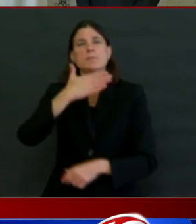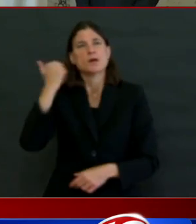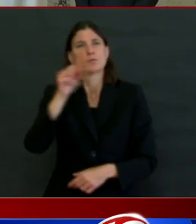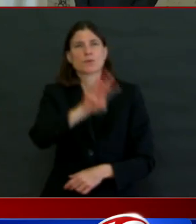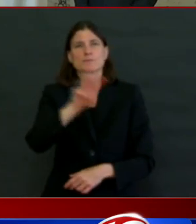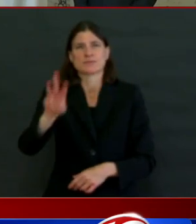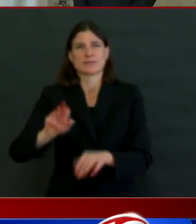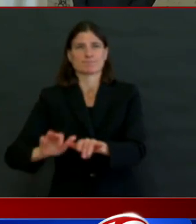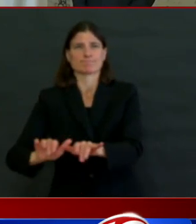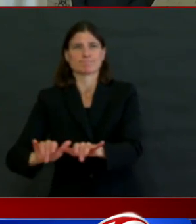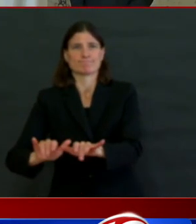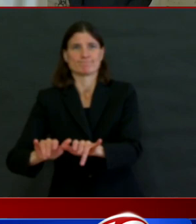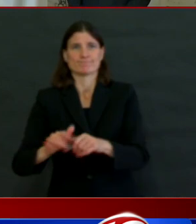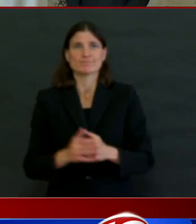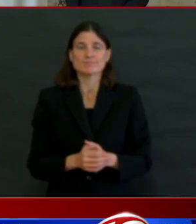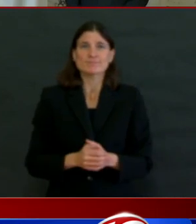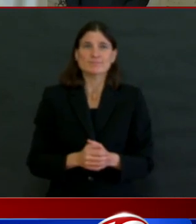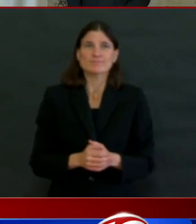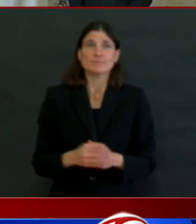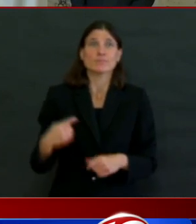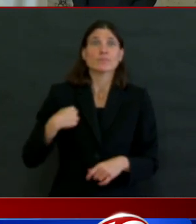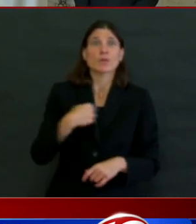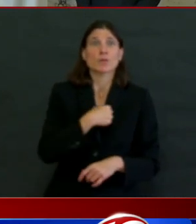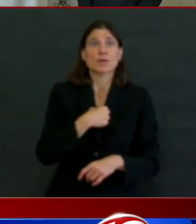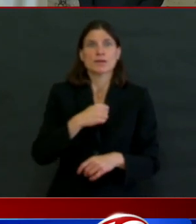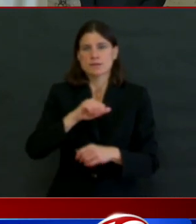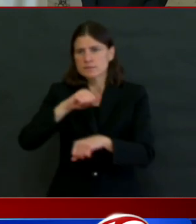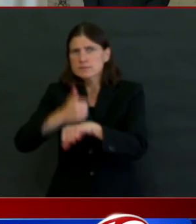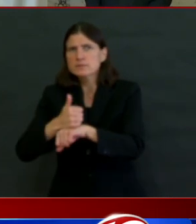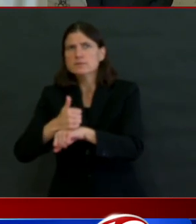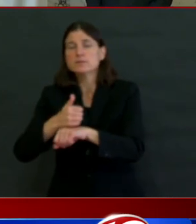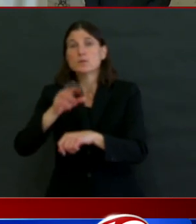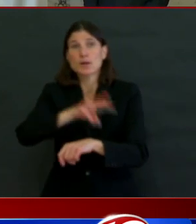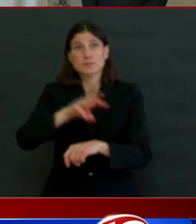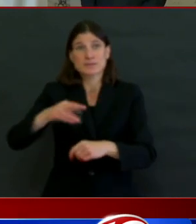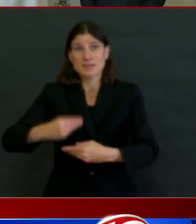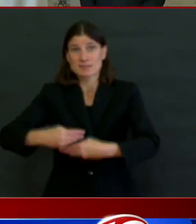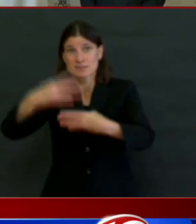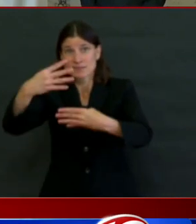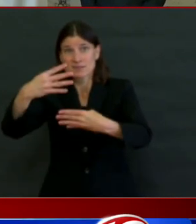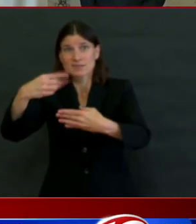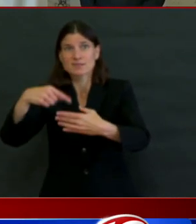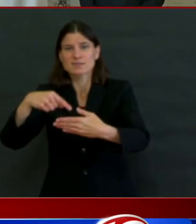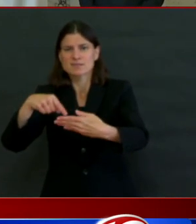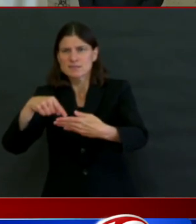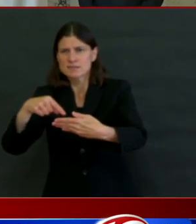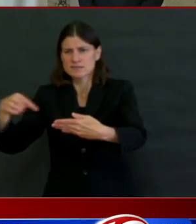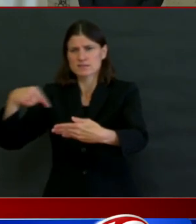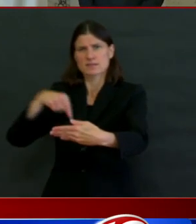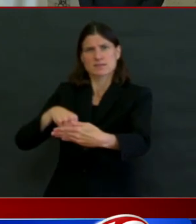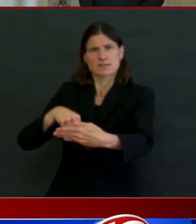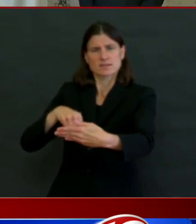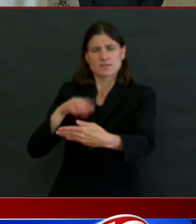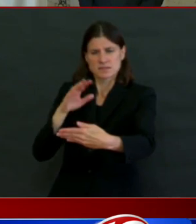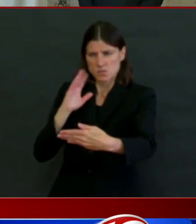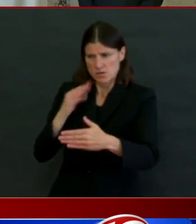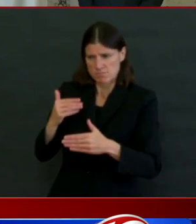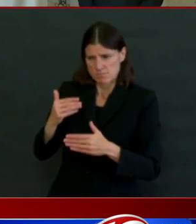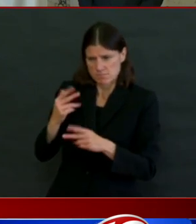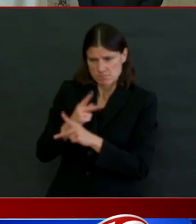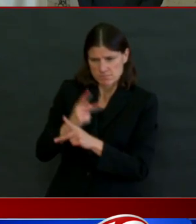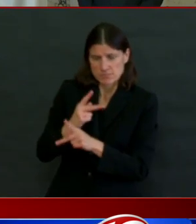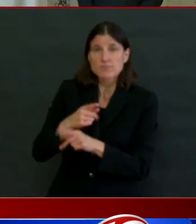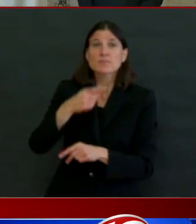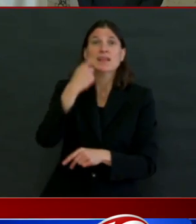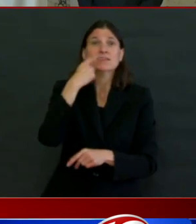solution that will fix exactly the problem that you say. And I am hopeful that we're going to be able to get there soon.